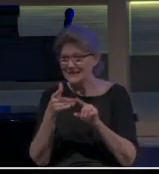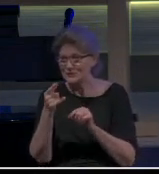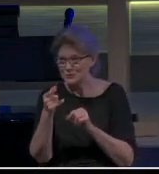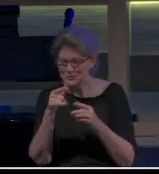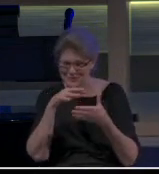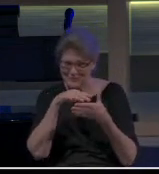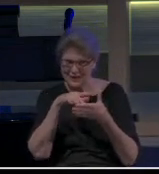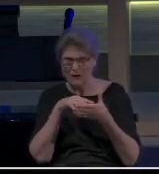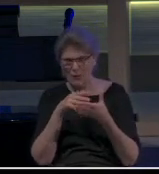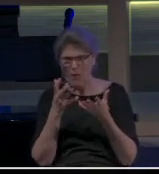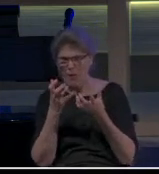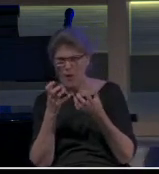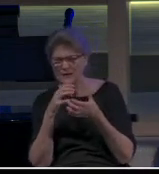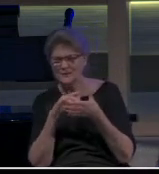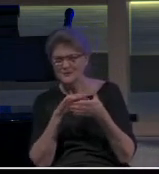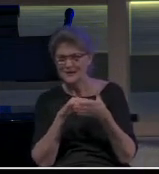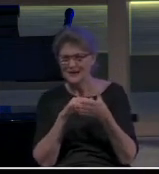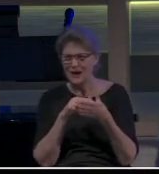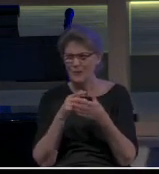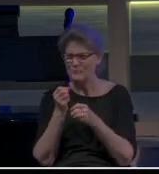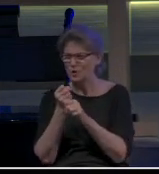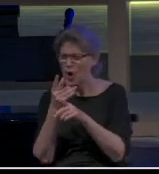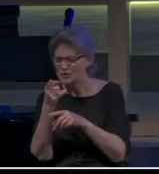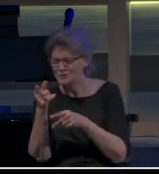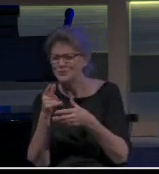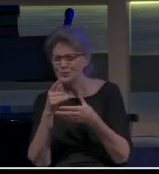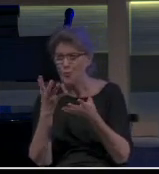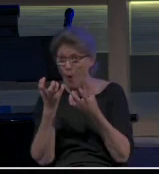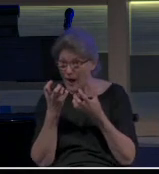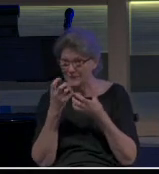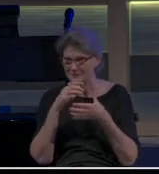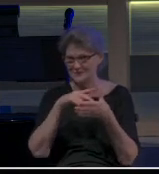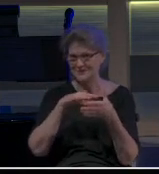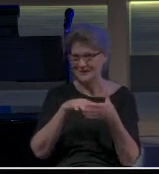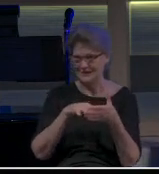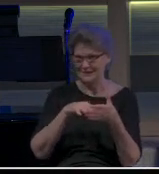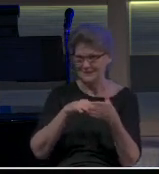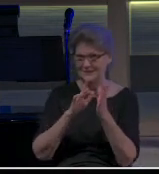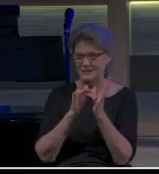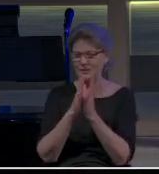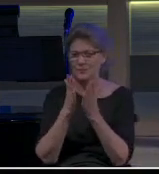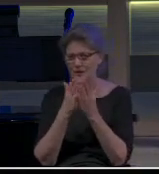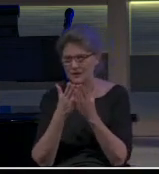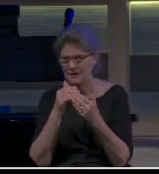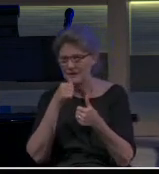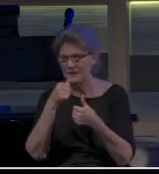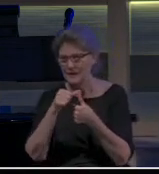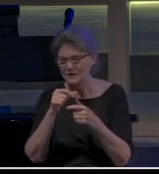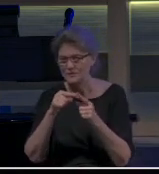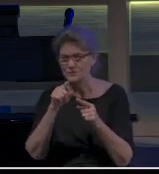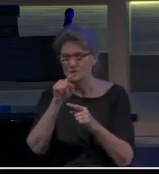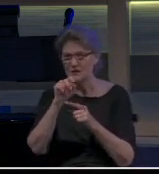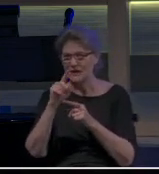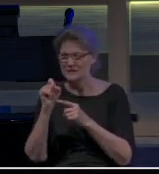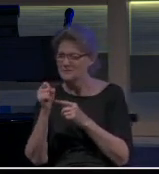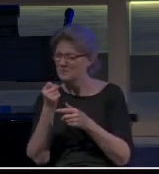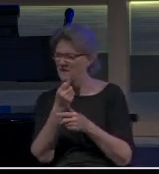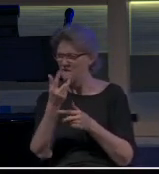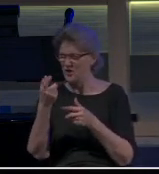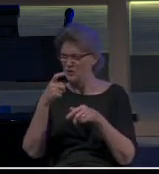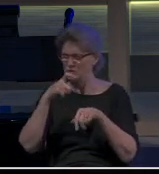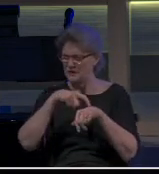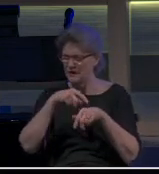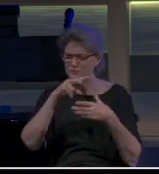through this very short letter of Titus perhaps several times this week looking for those